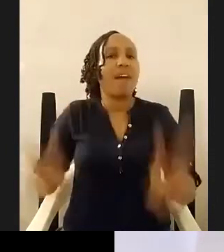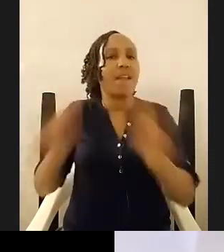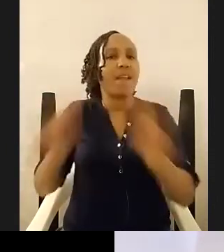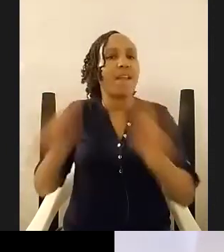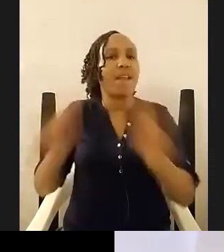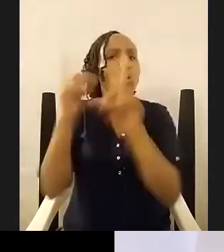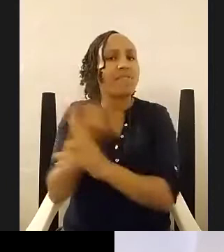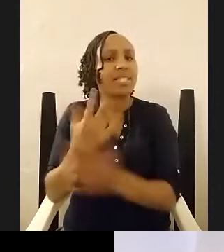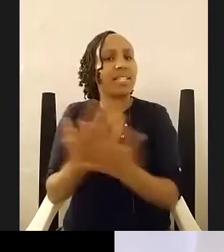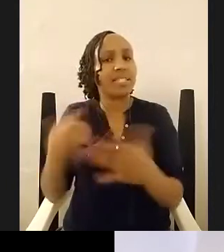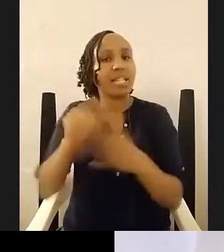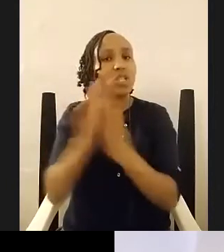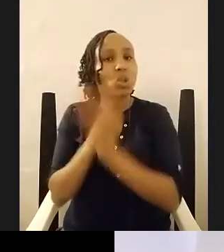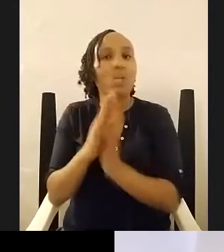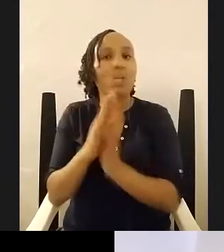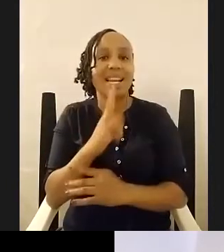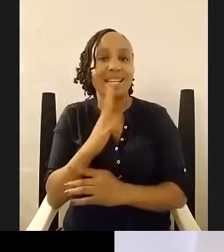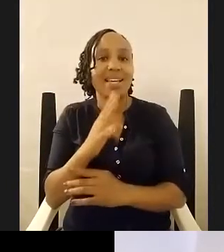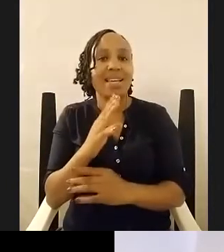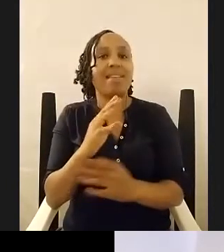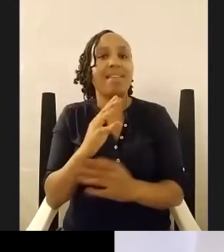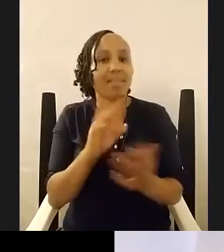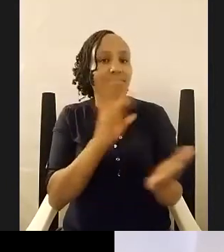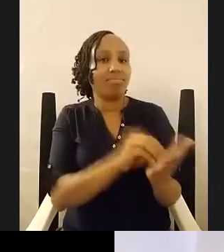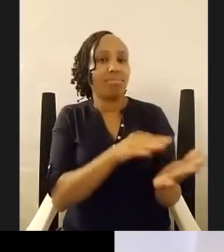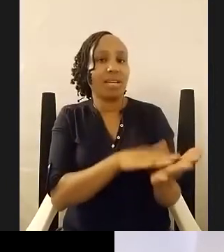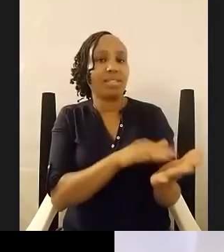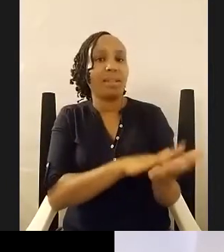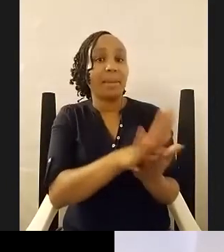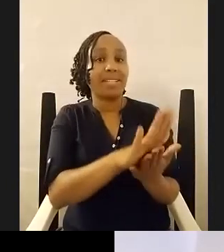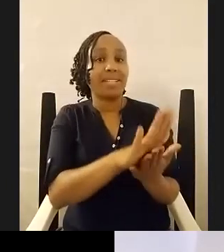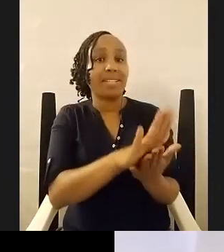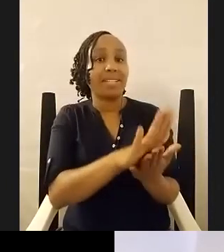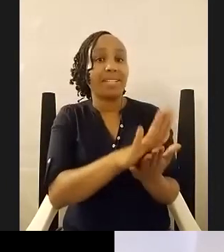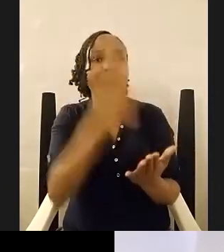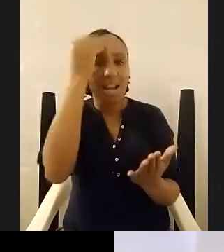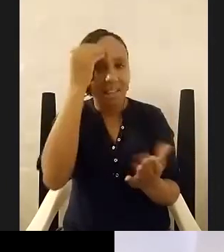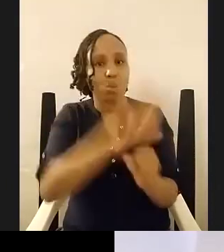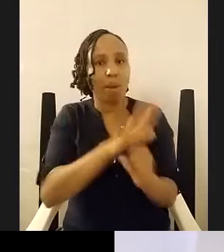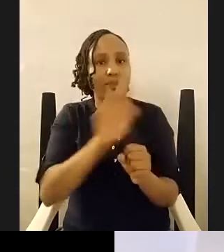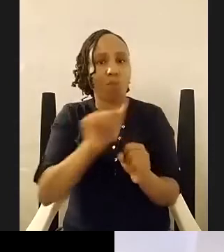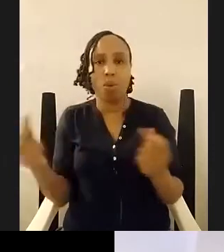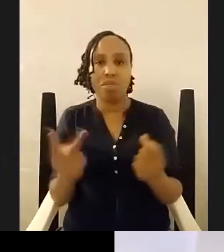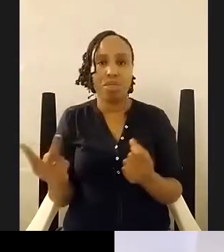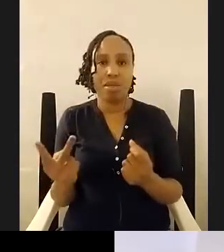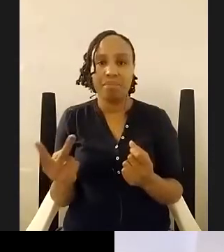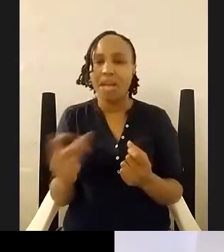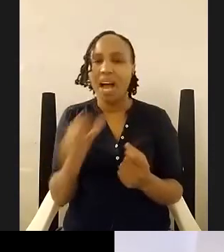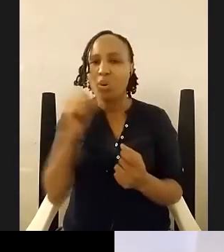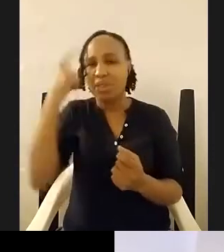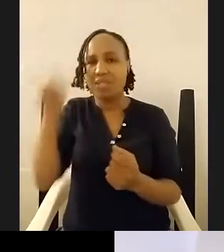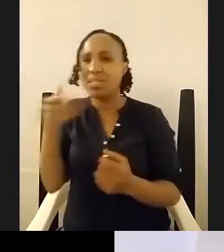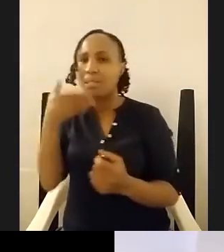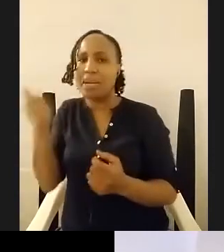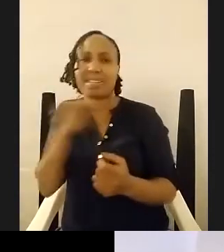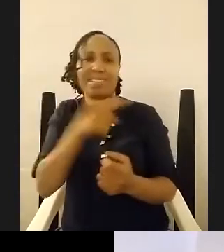page and i learned so much from both of them i don't think either one is better than the other they're just different interpretations